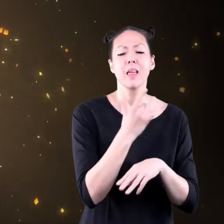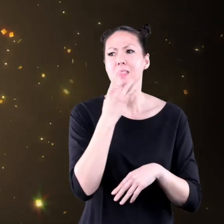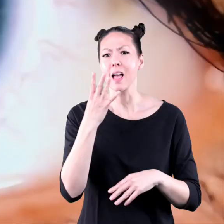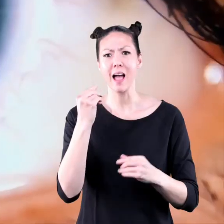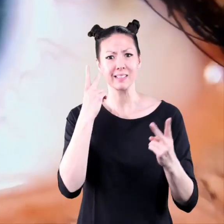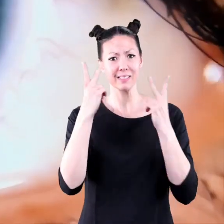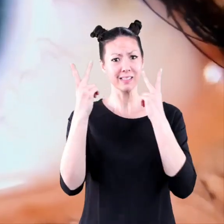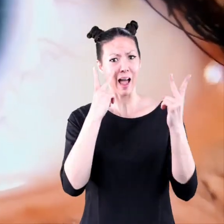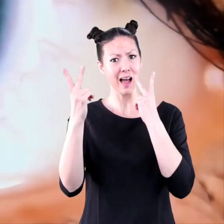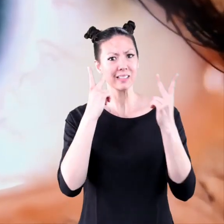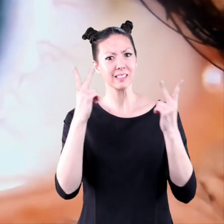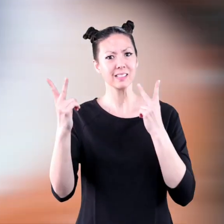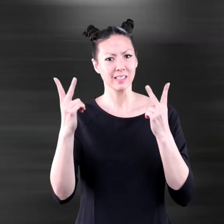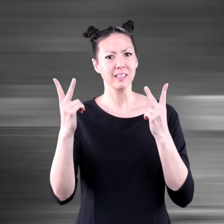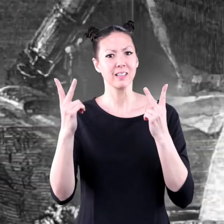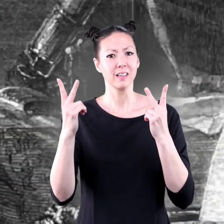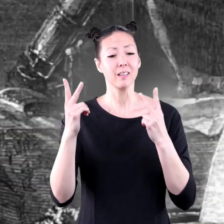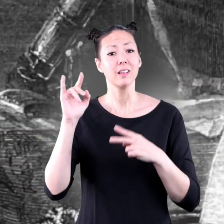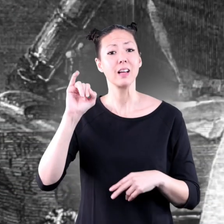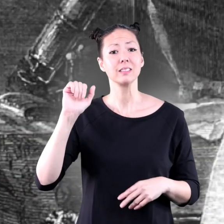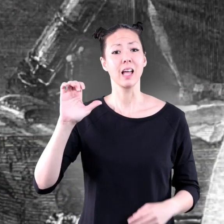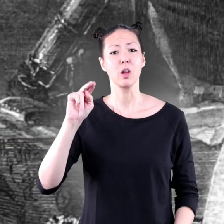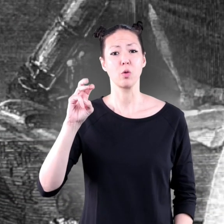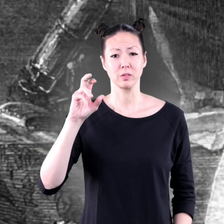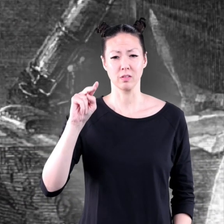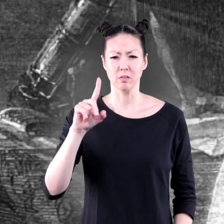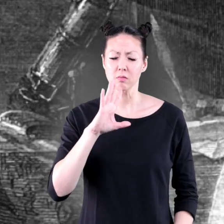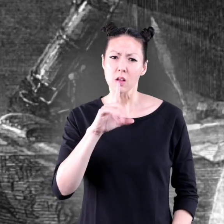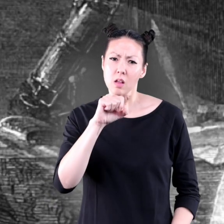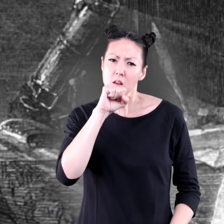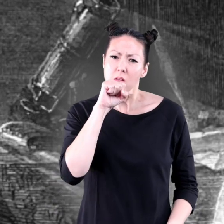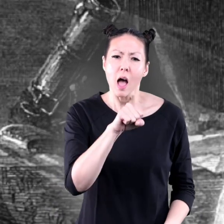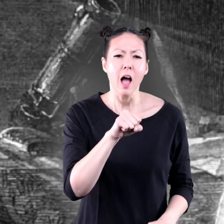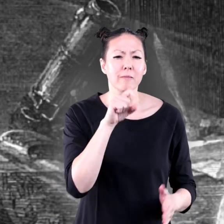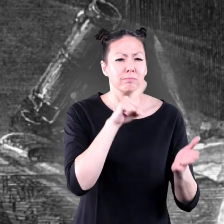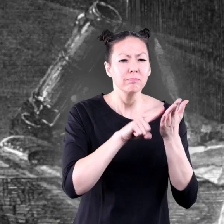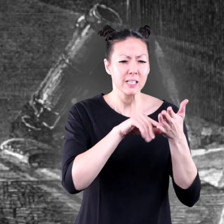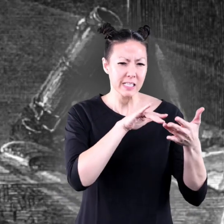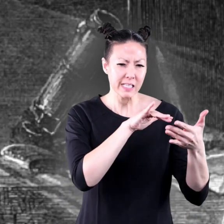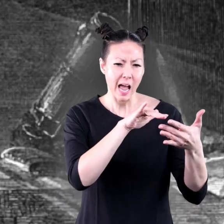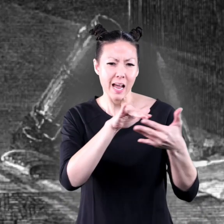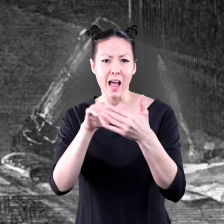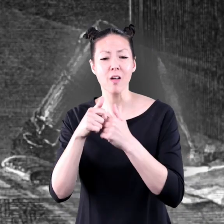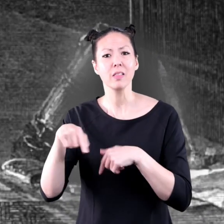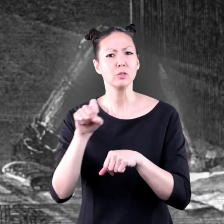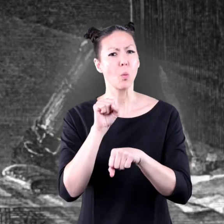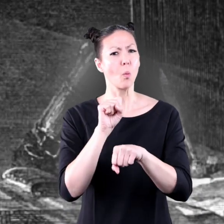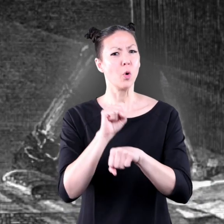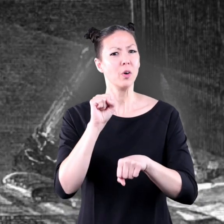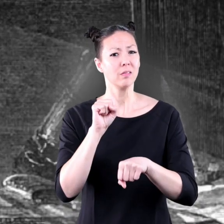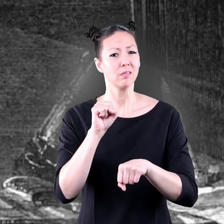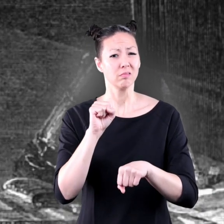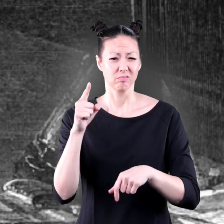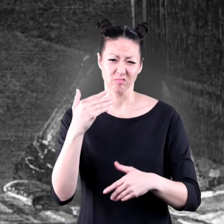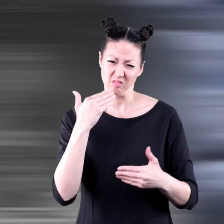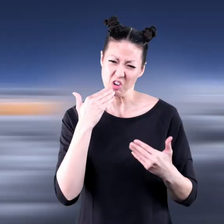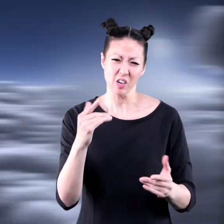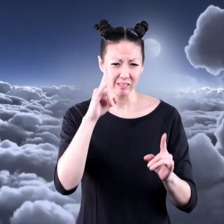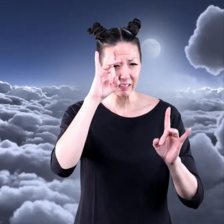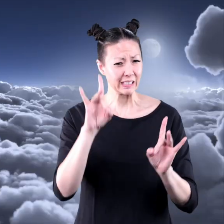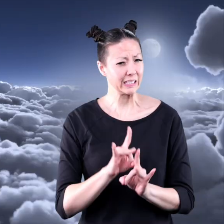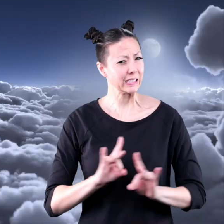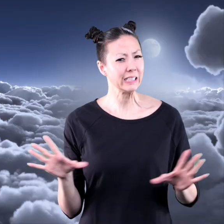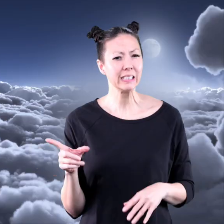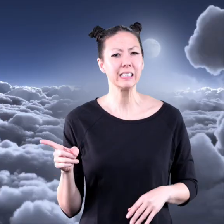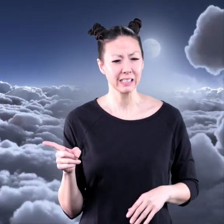light, and sight. Isaac Newton really loved to learn and study how things work. He was good at it, too.